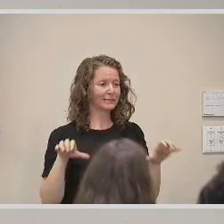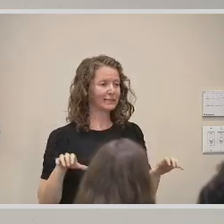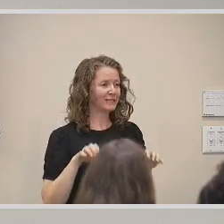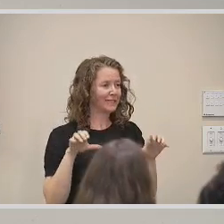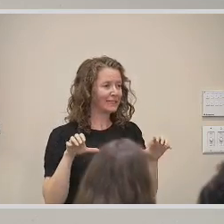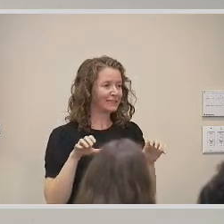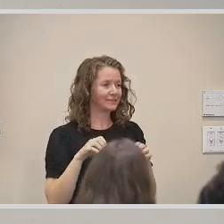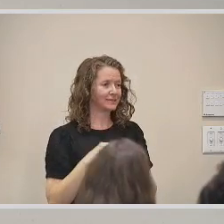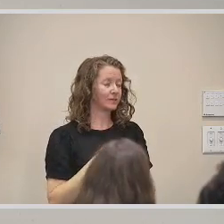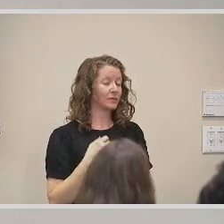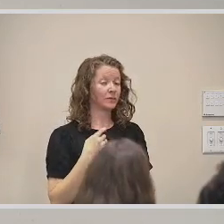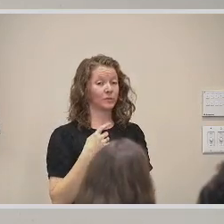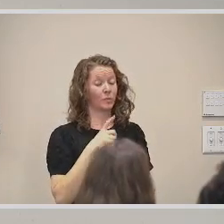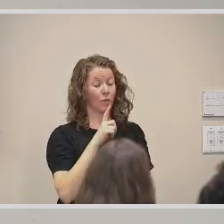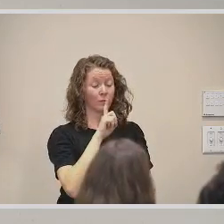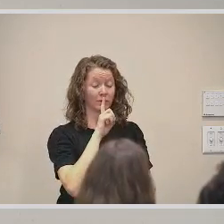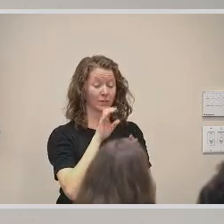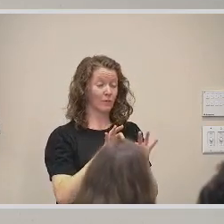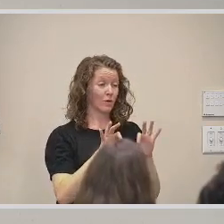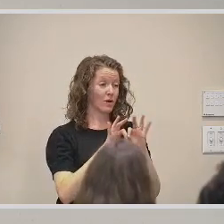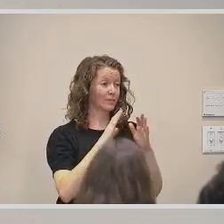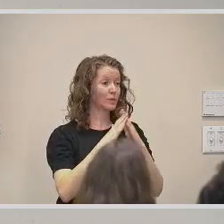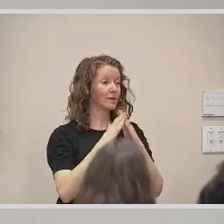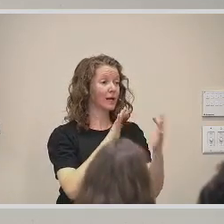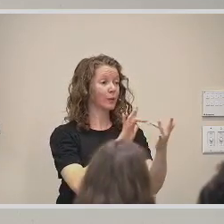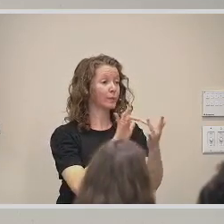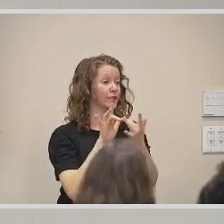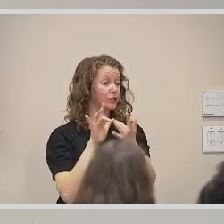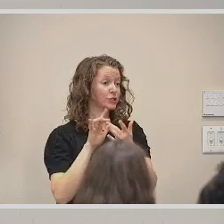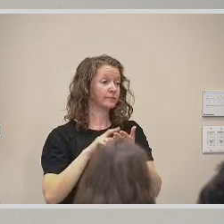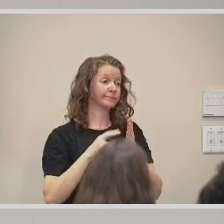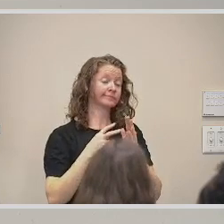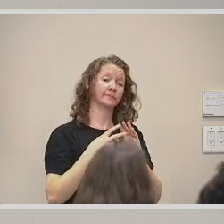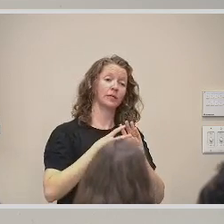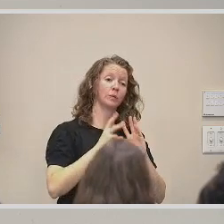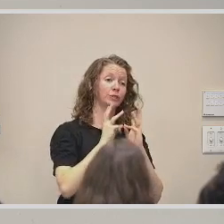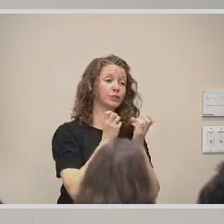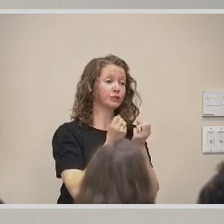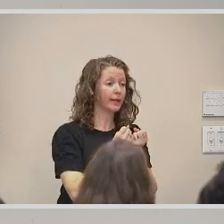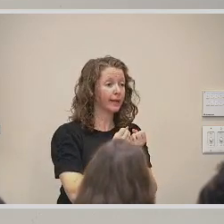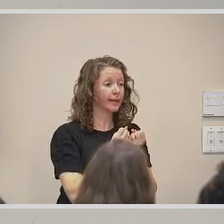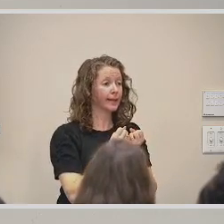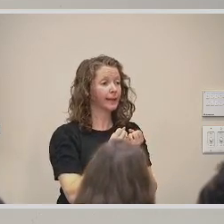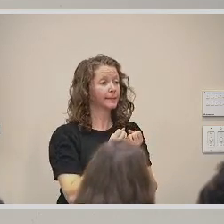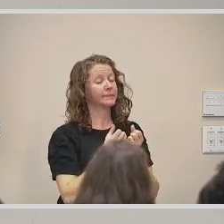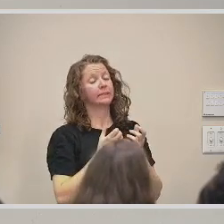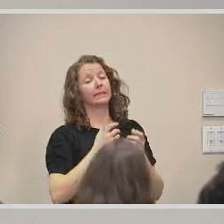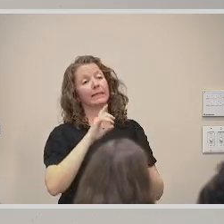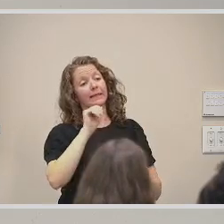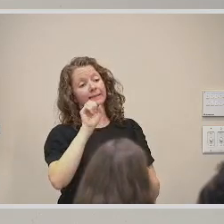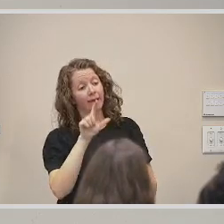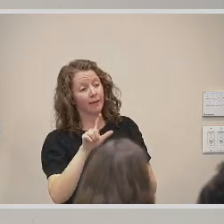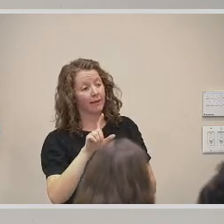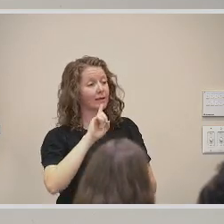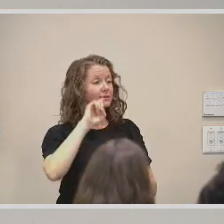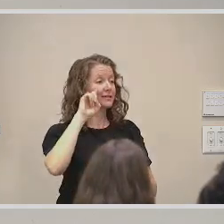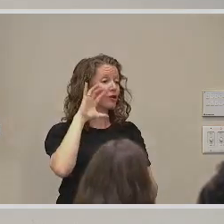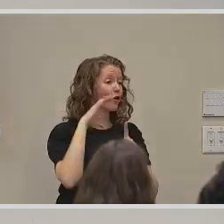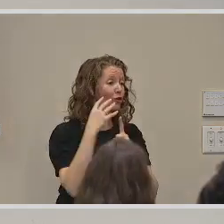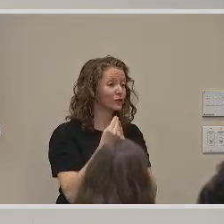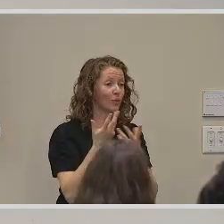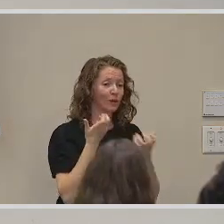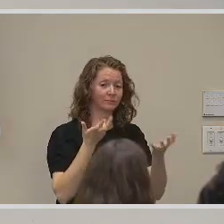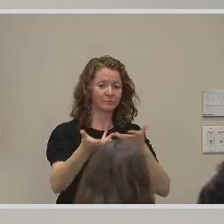focuses is on our community outreach. So we organize a lot of workshops and presentations on ASL and Deaf culture to engage with the broader community